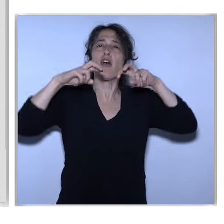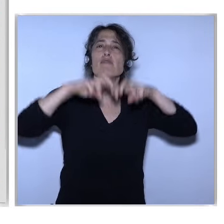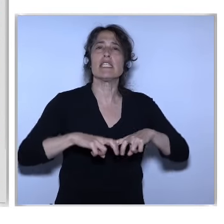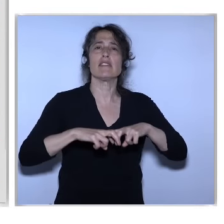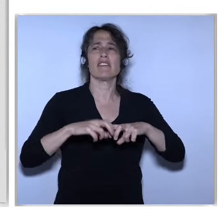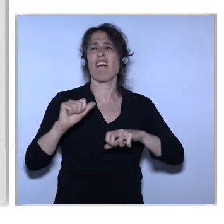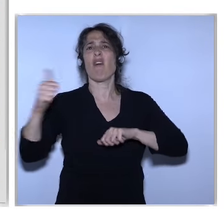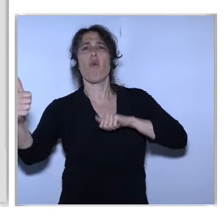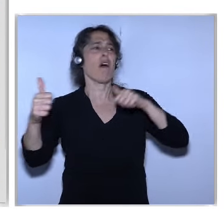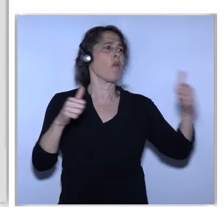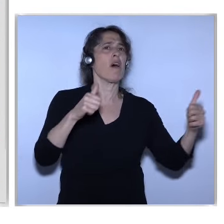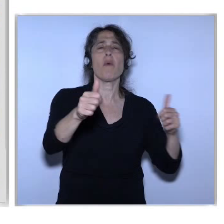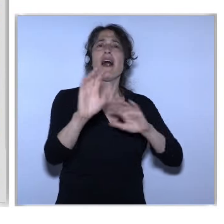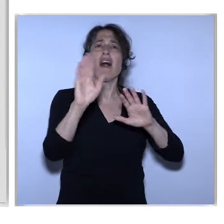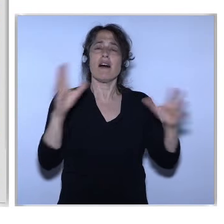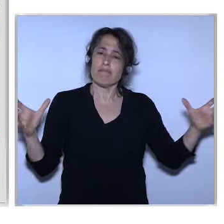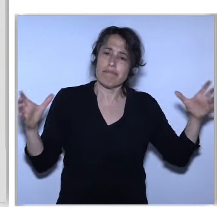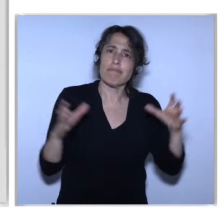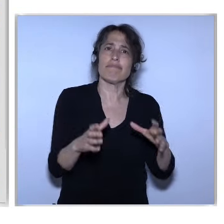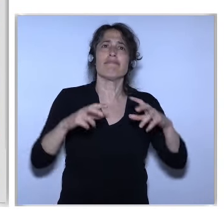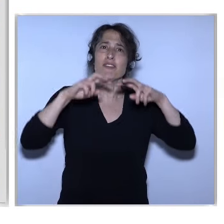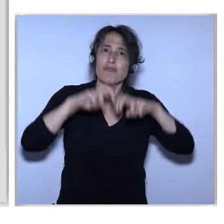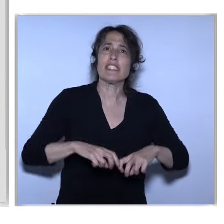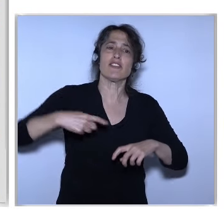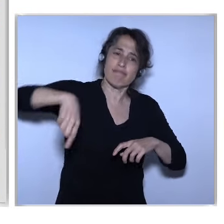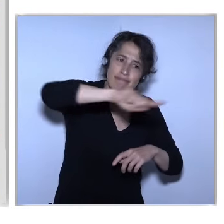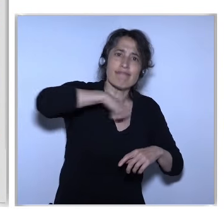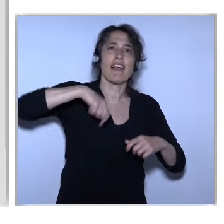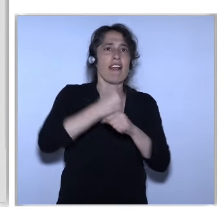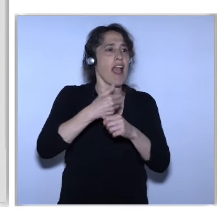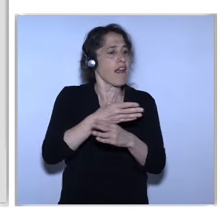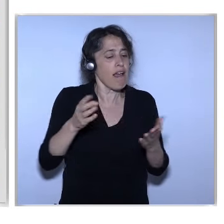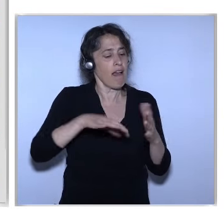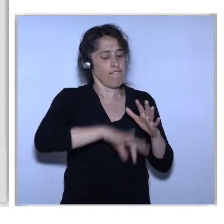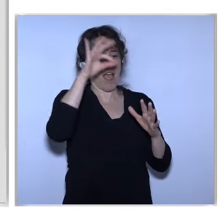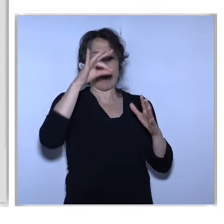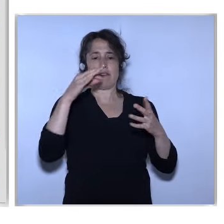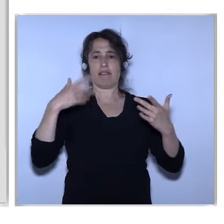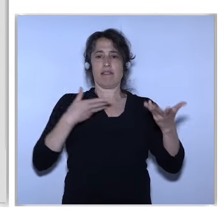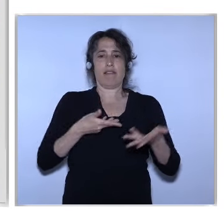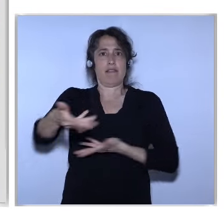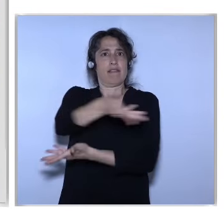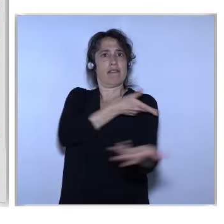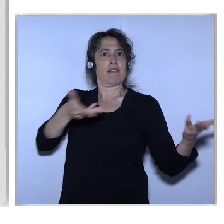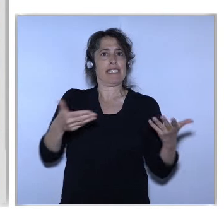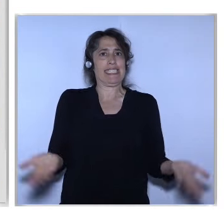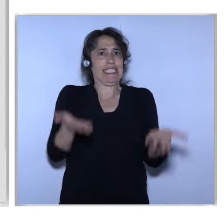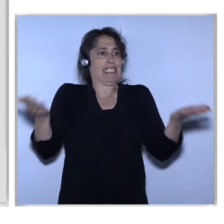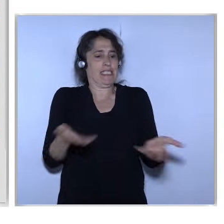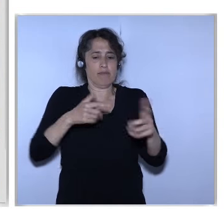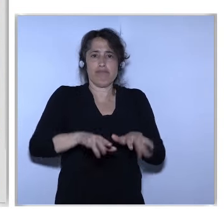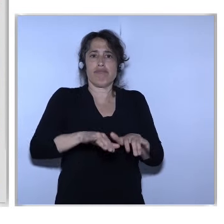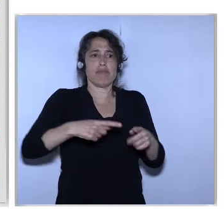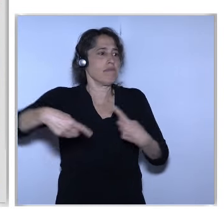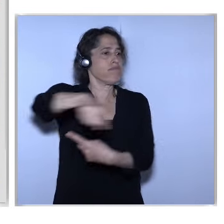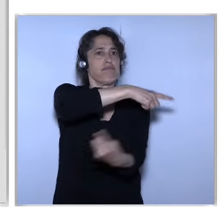Piloting Processes To Have These Pilots For Scaling About Integrating Decision Makers Pioneering